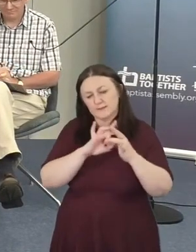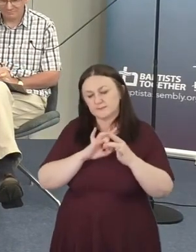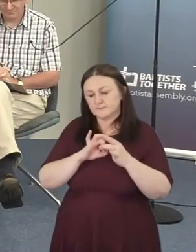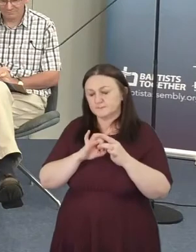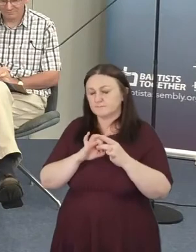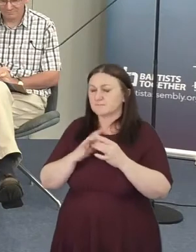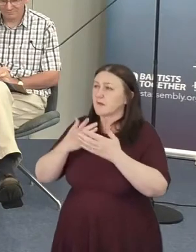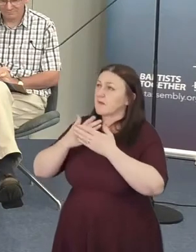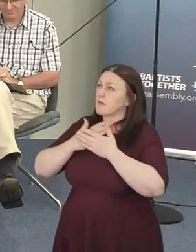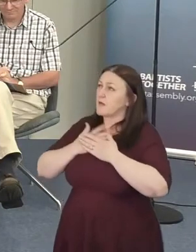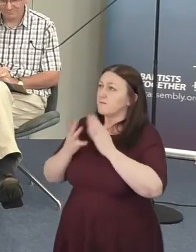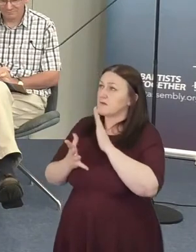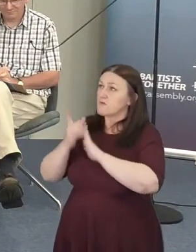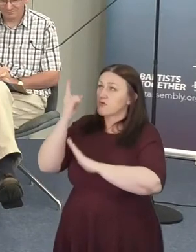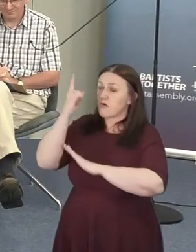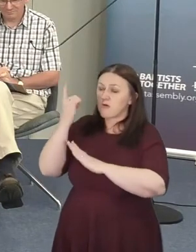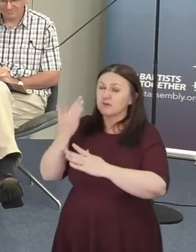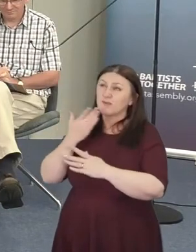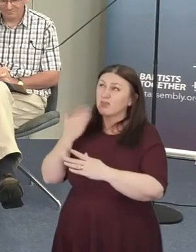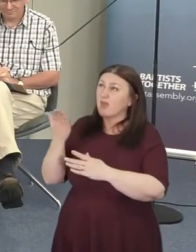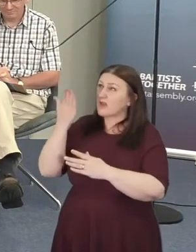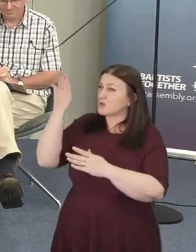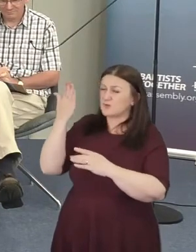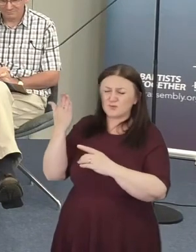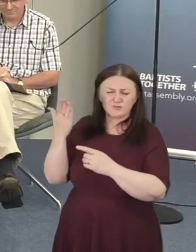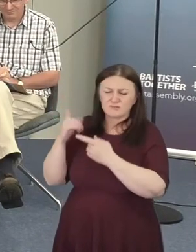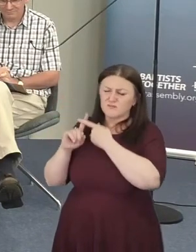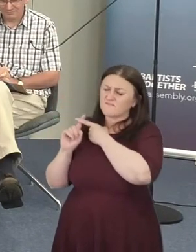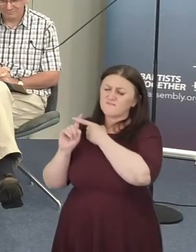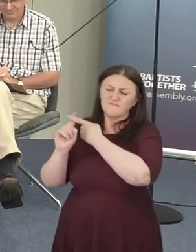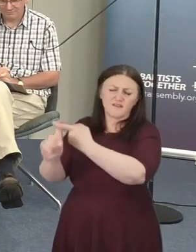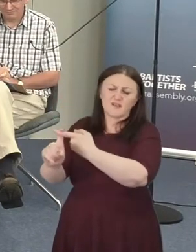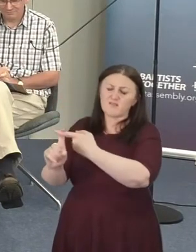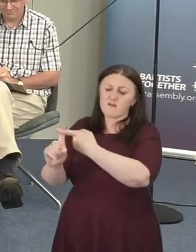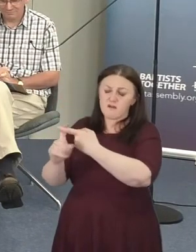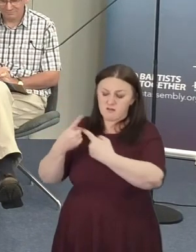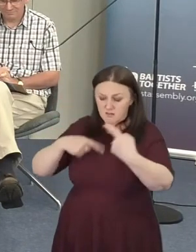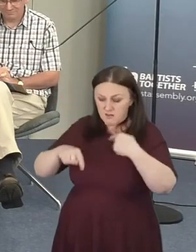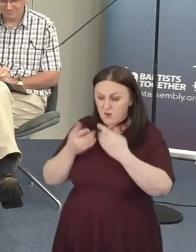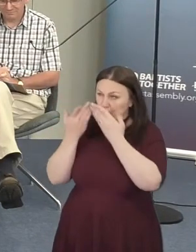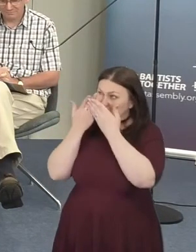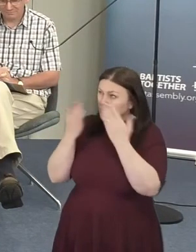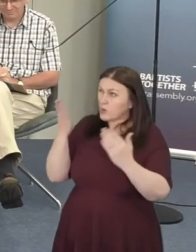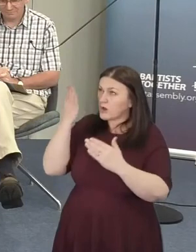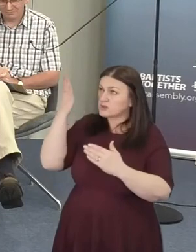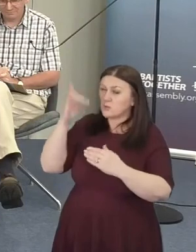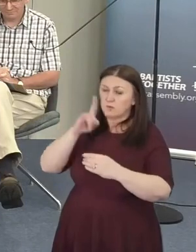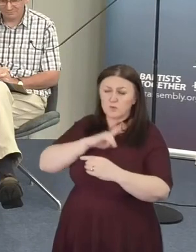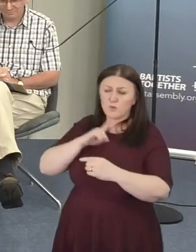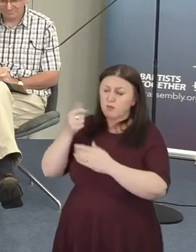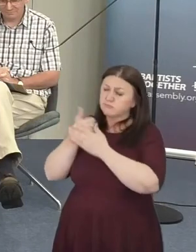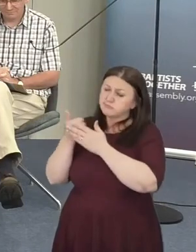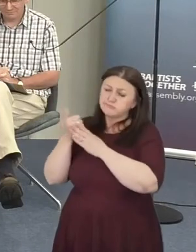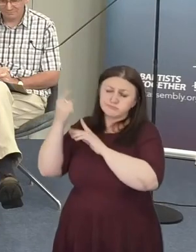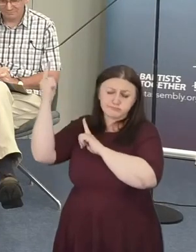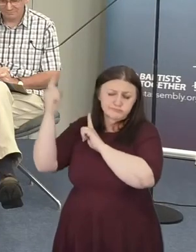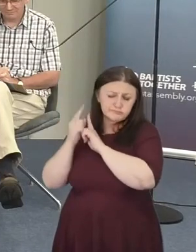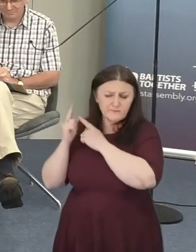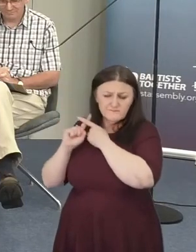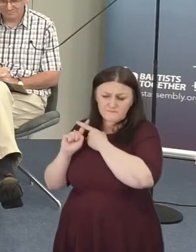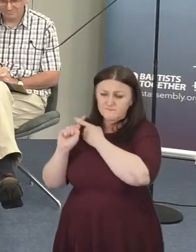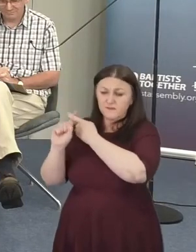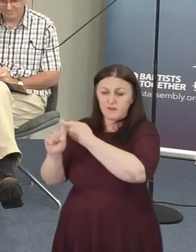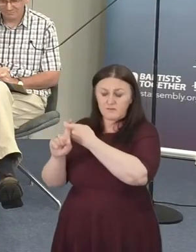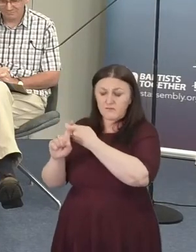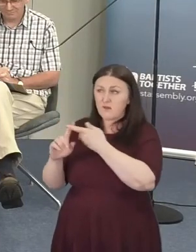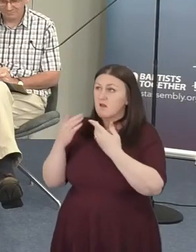Loving God we thank you for your faithfulness. We worship you for your faithfulness. Thank you for all the